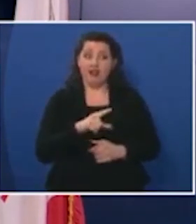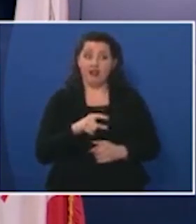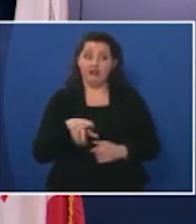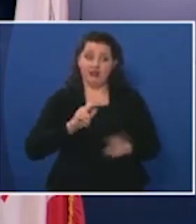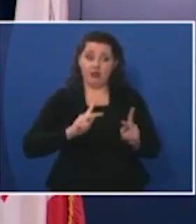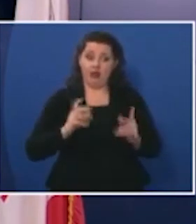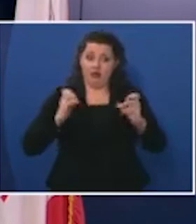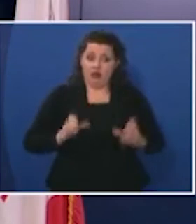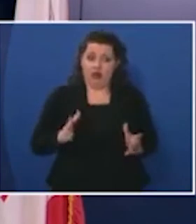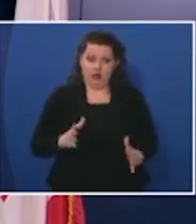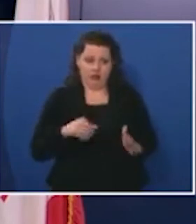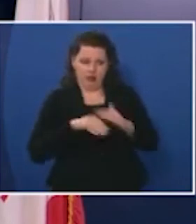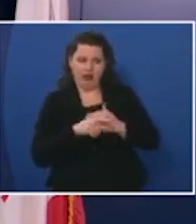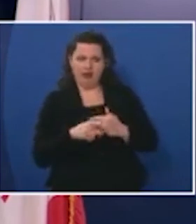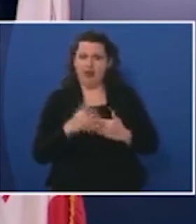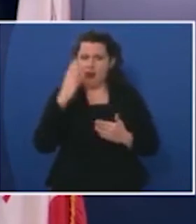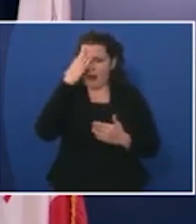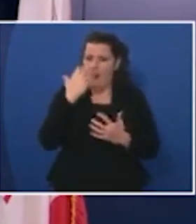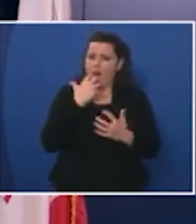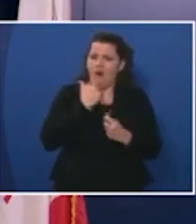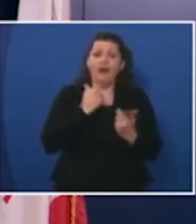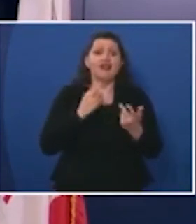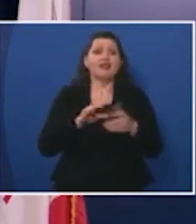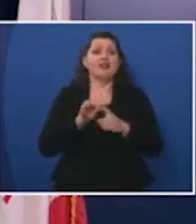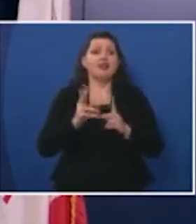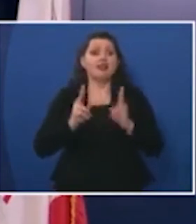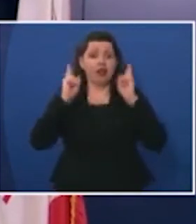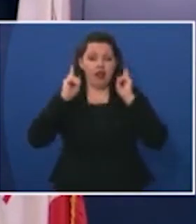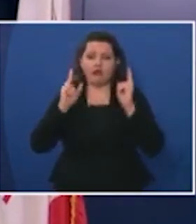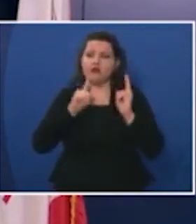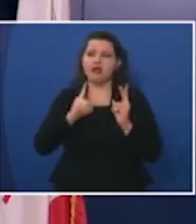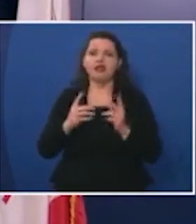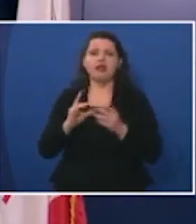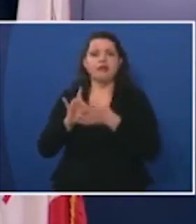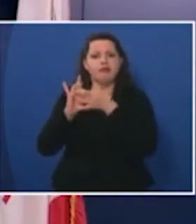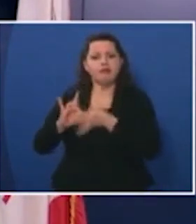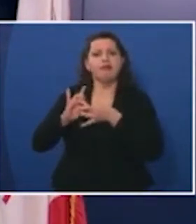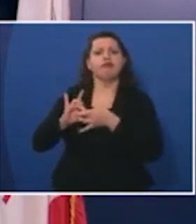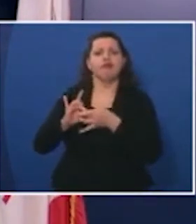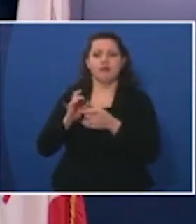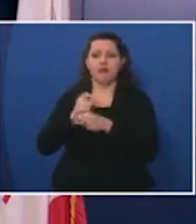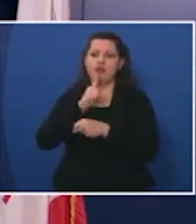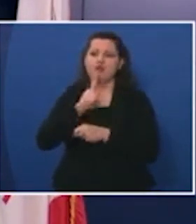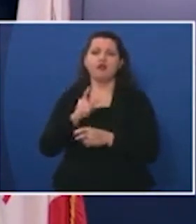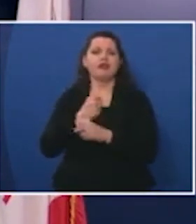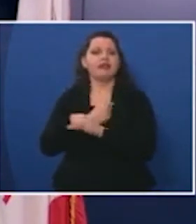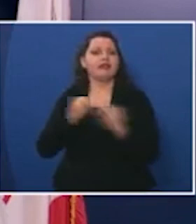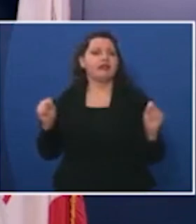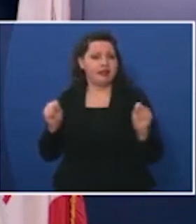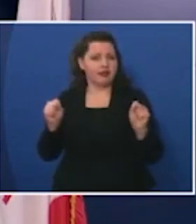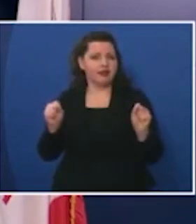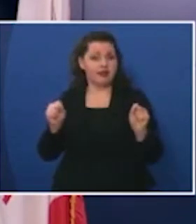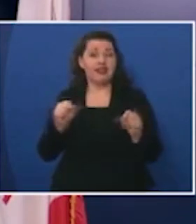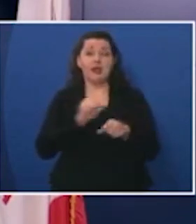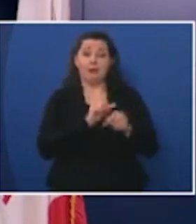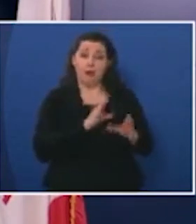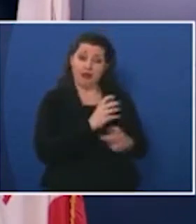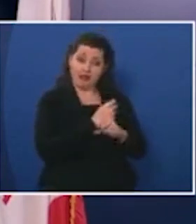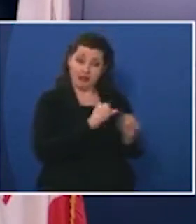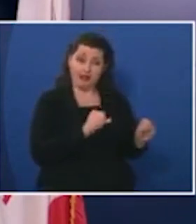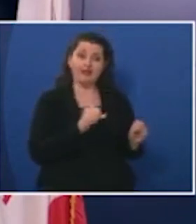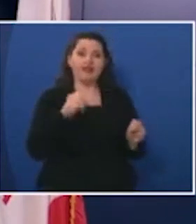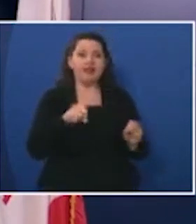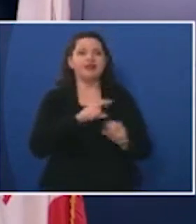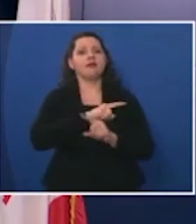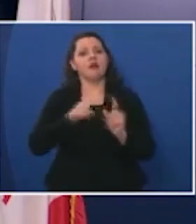especially with some of the salons there's a very close relationship and so they want to make sure that they're not only keeping their employees safe but they're